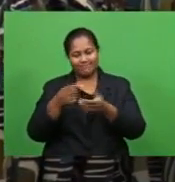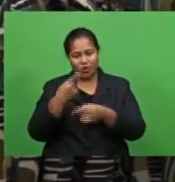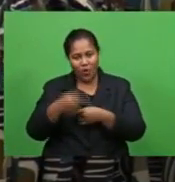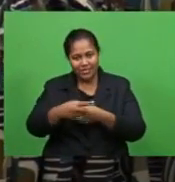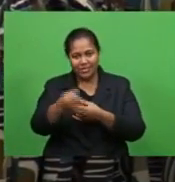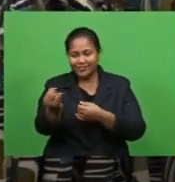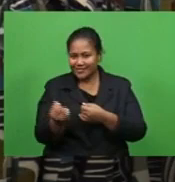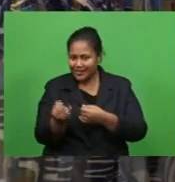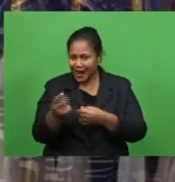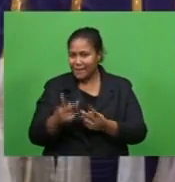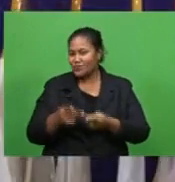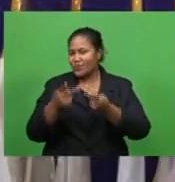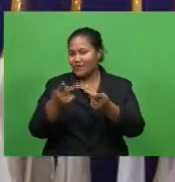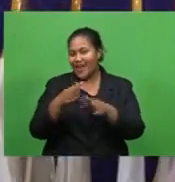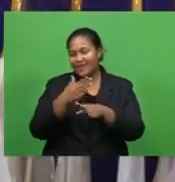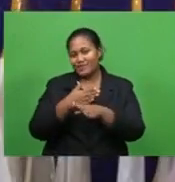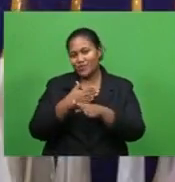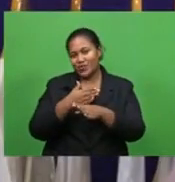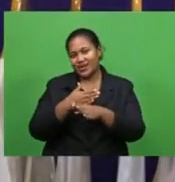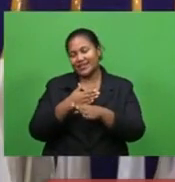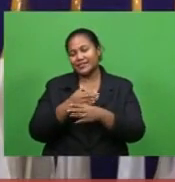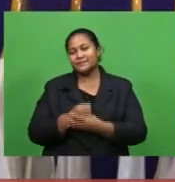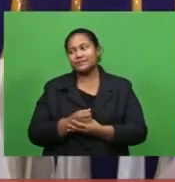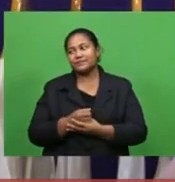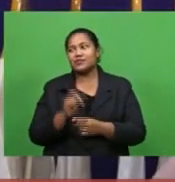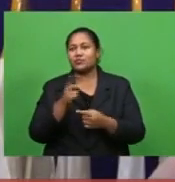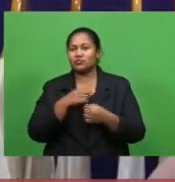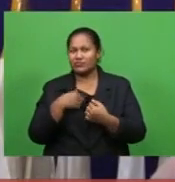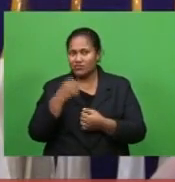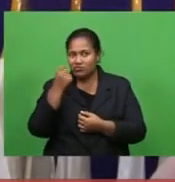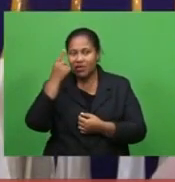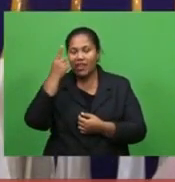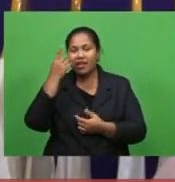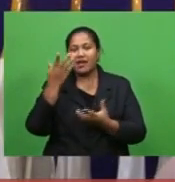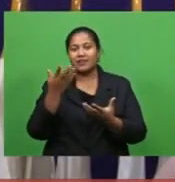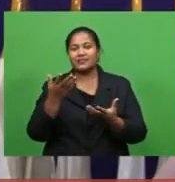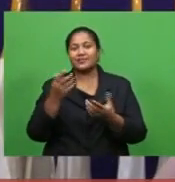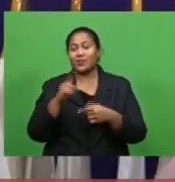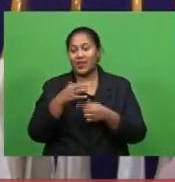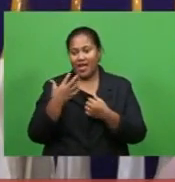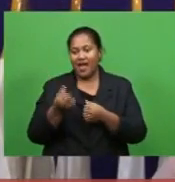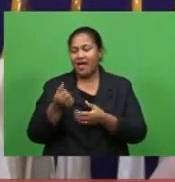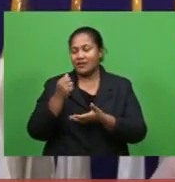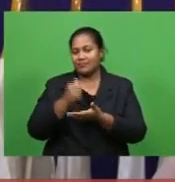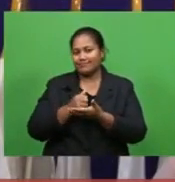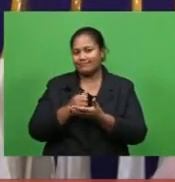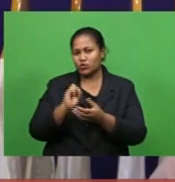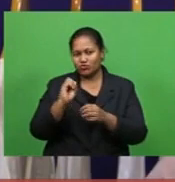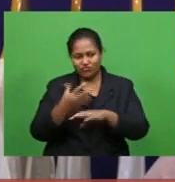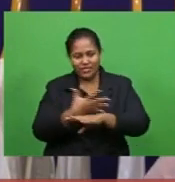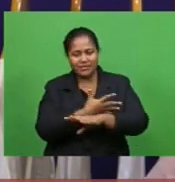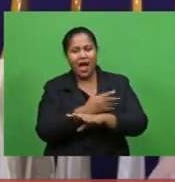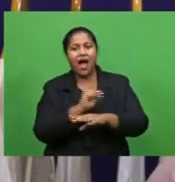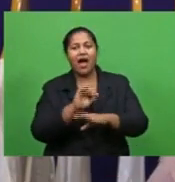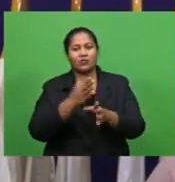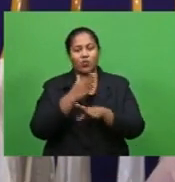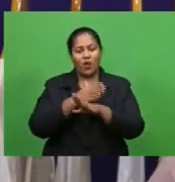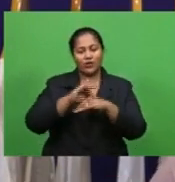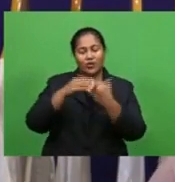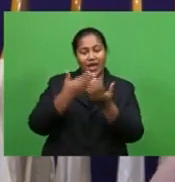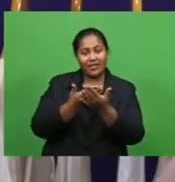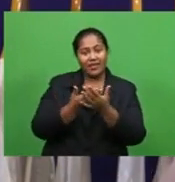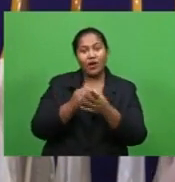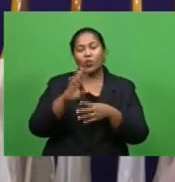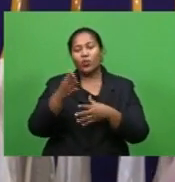and providing employment. We realized that it had a ripple effect to inspire the collaboration with Kavaro wood